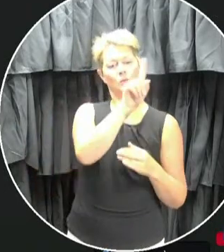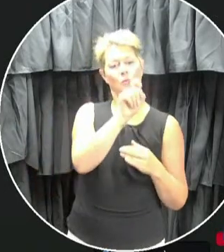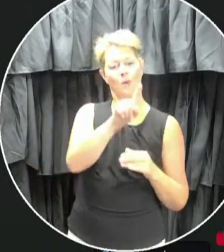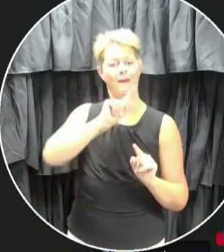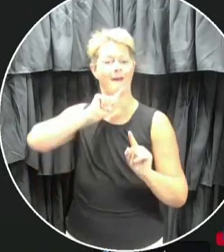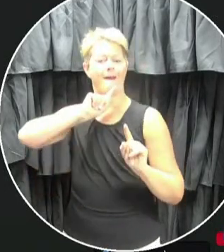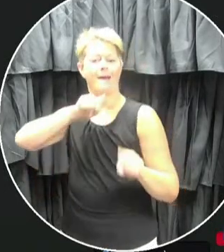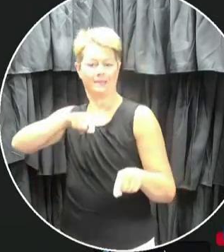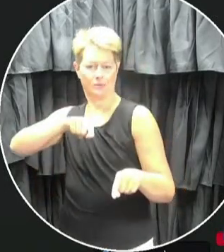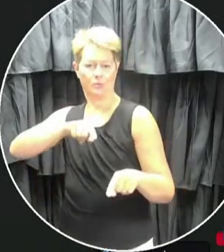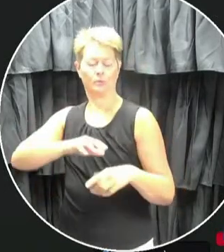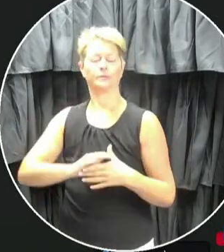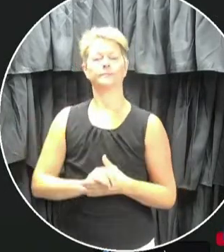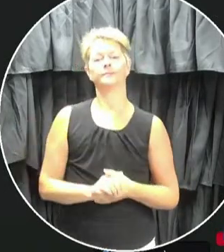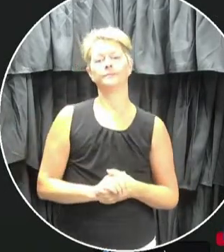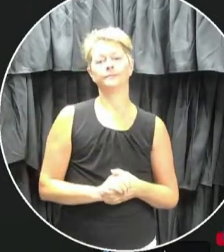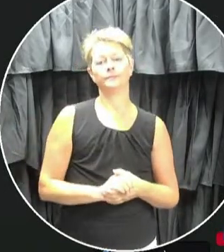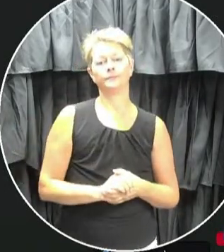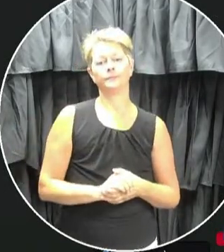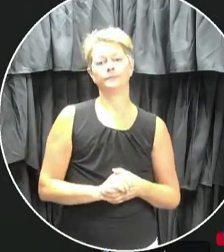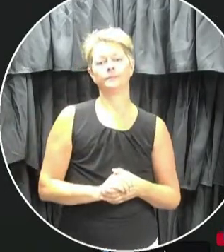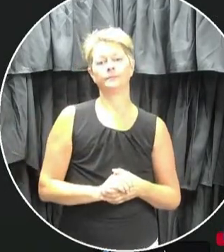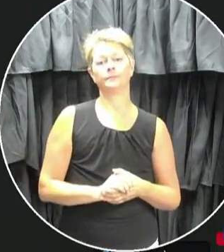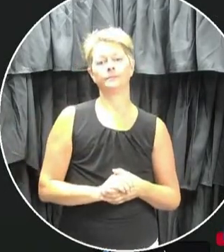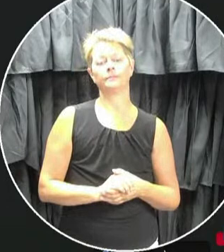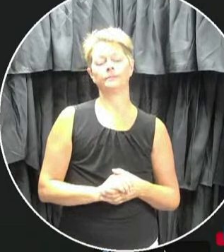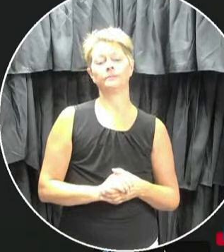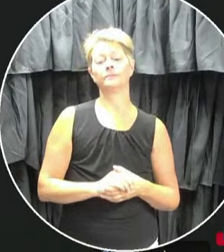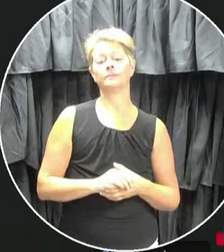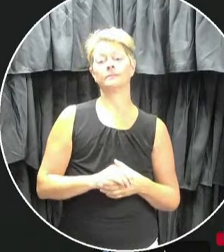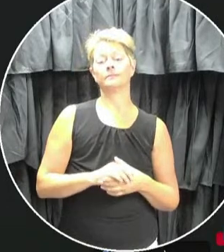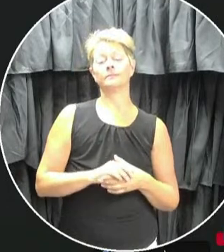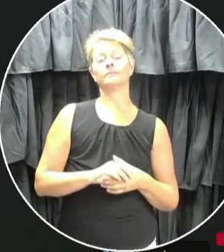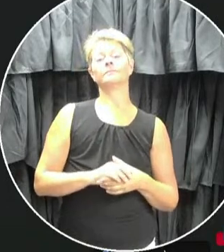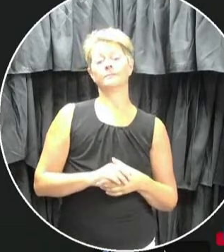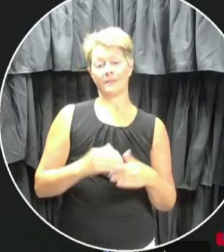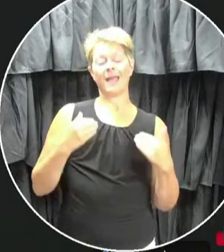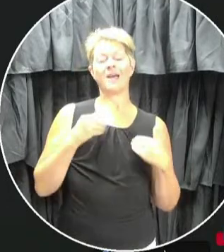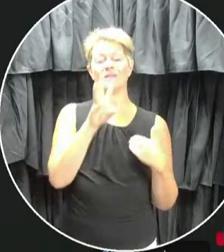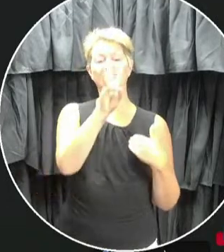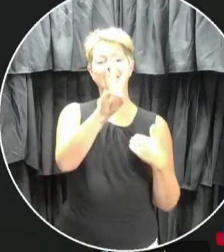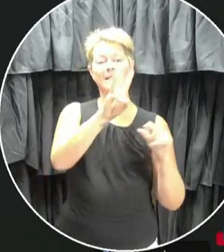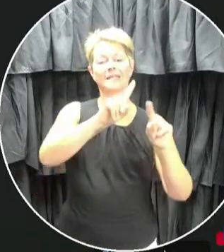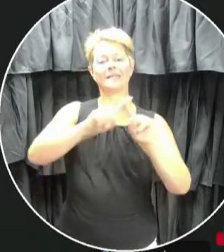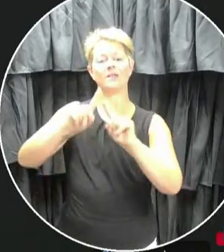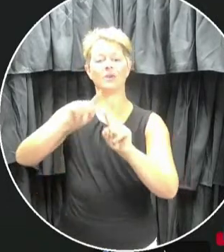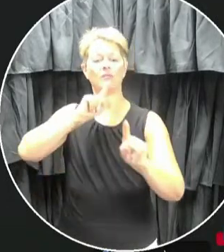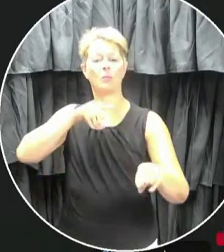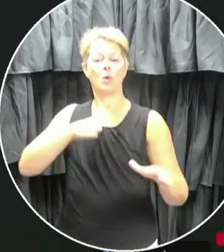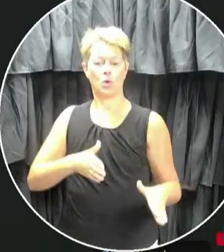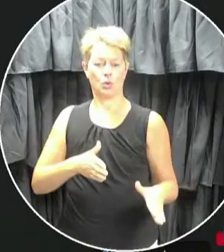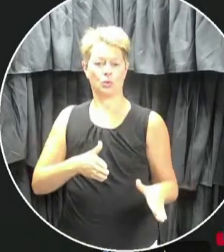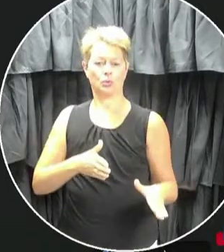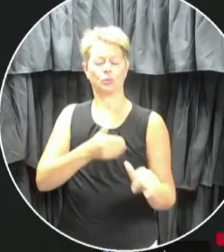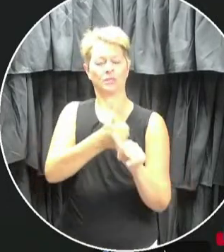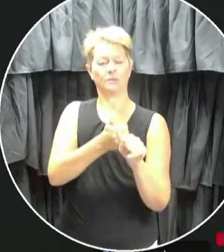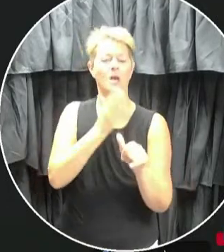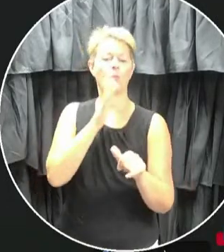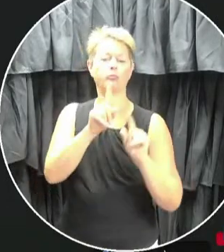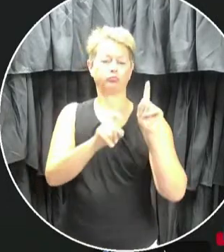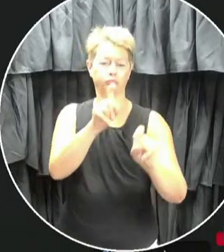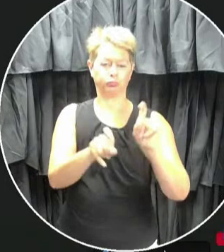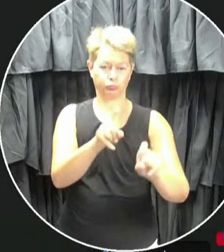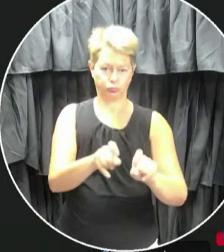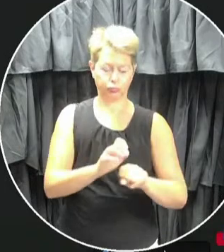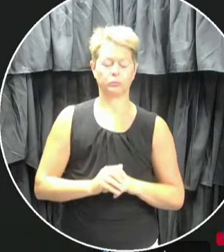portion of today's event. For the benefit of our speakers, there are six reporters on the call today who will be asking questions.